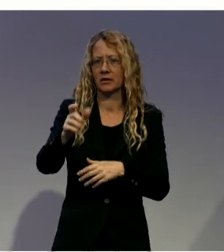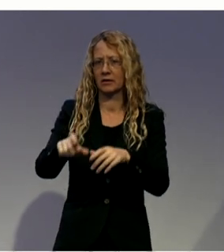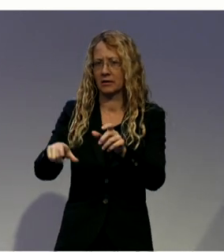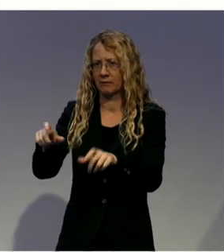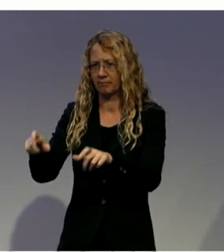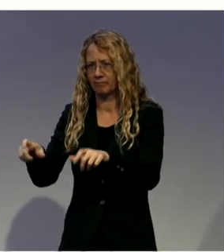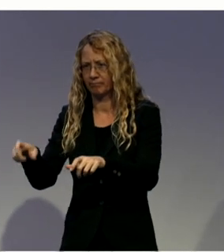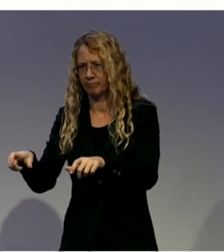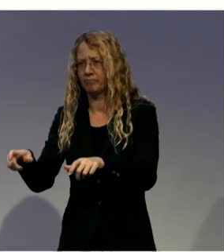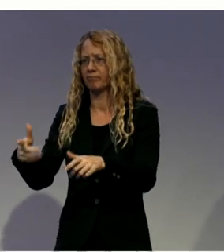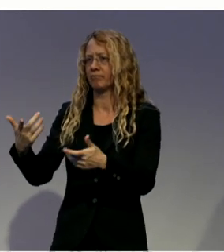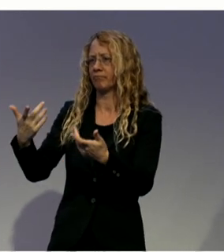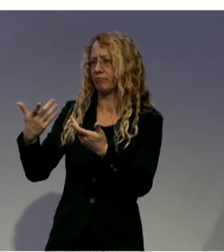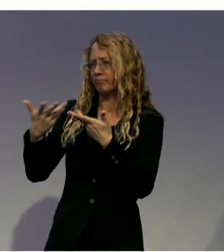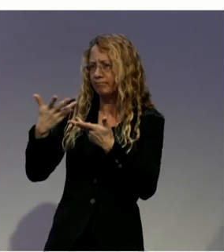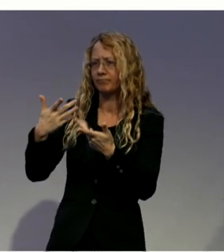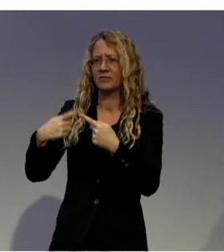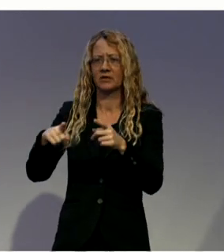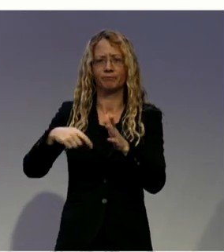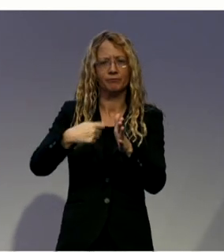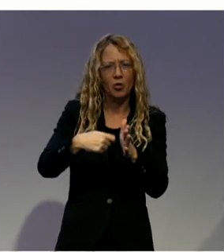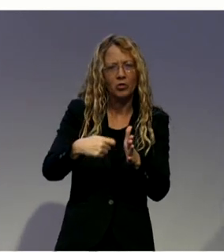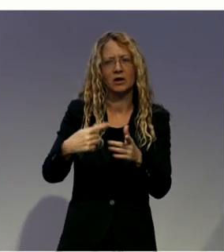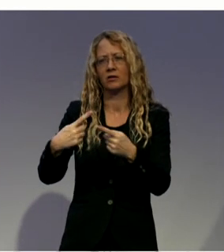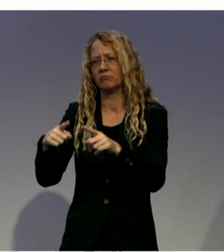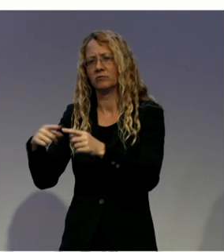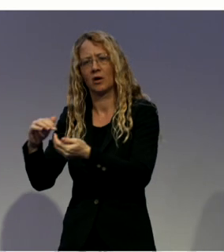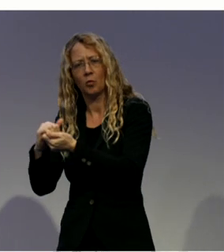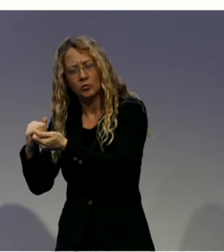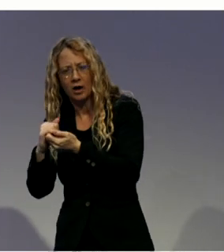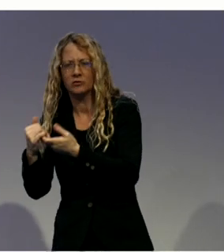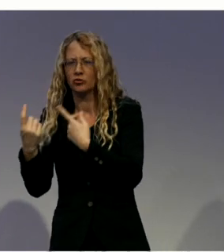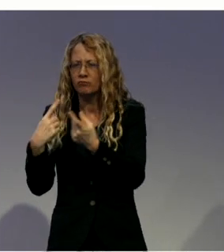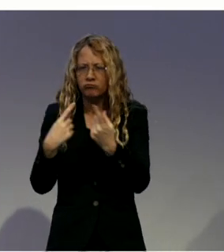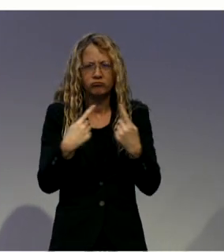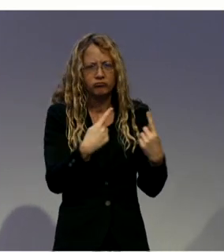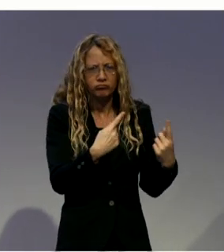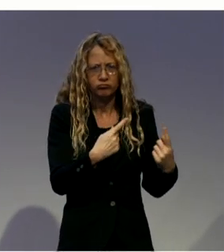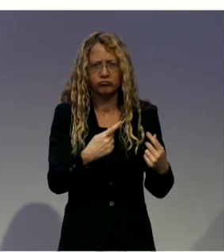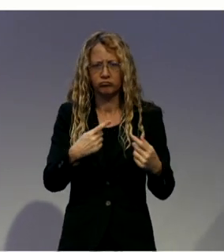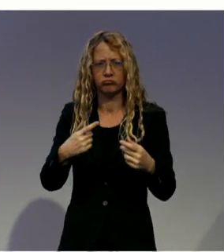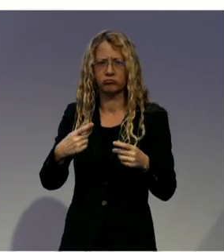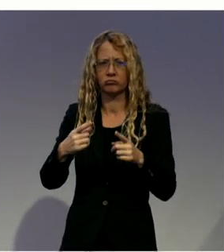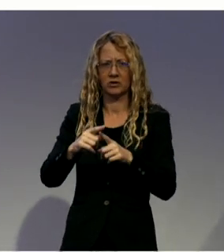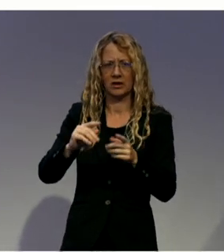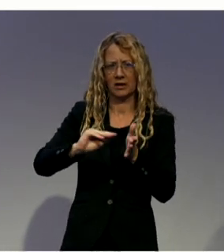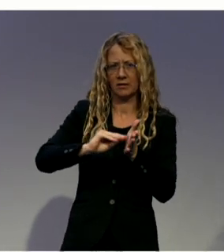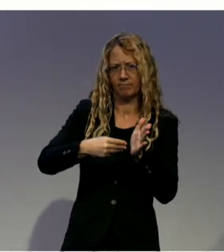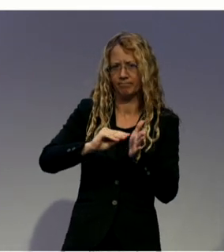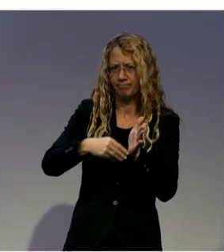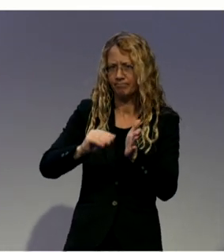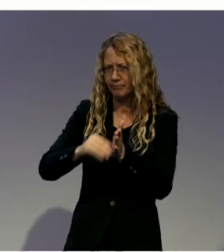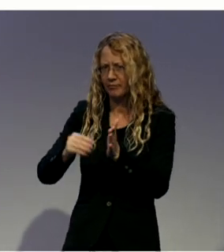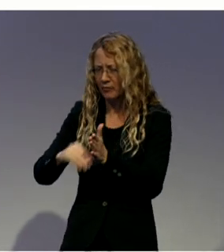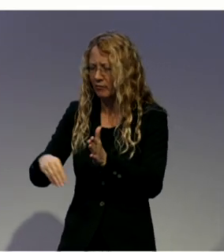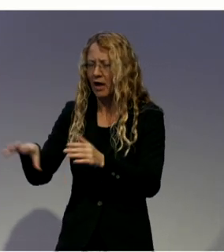and services that we obtain through various contracts. And all of our programs work together and share a common goal of